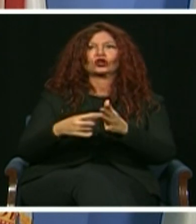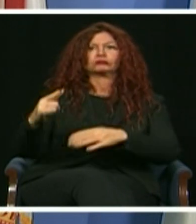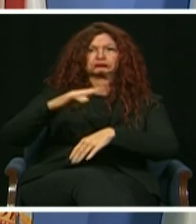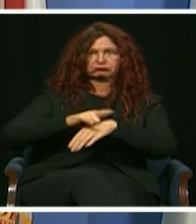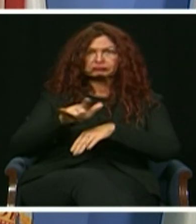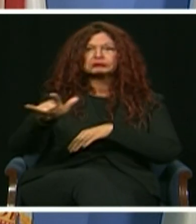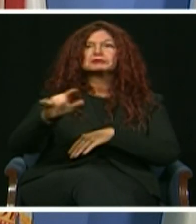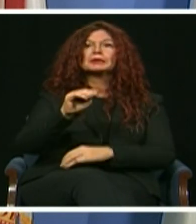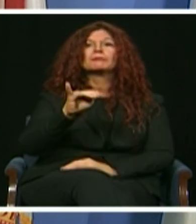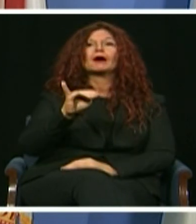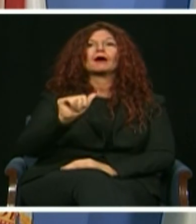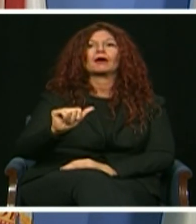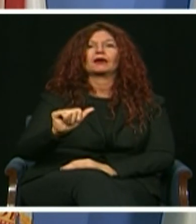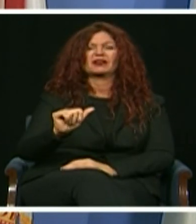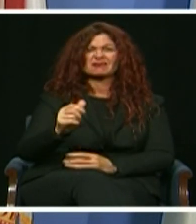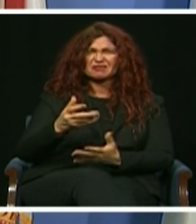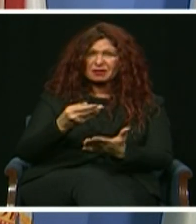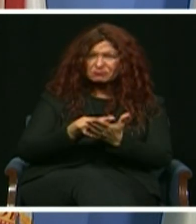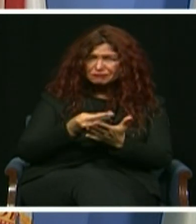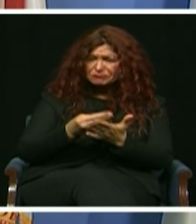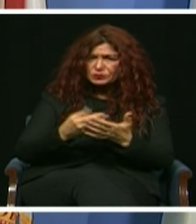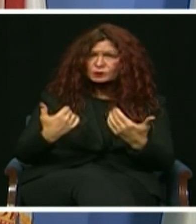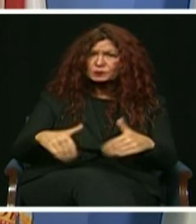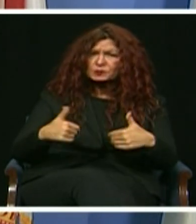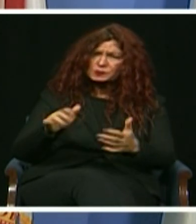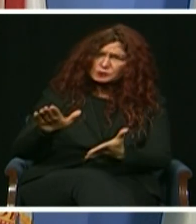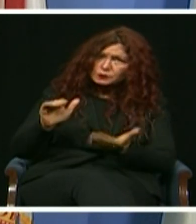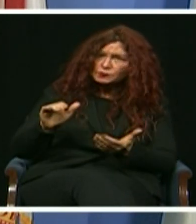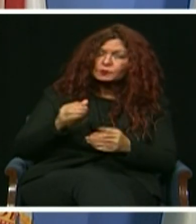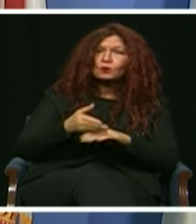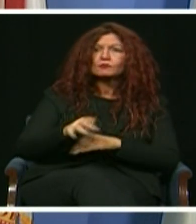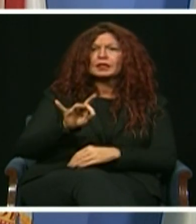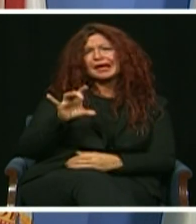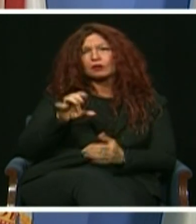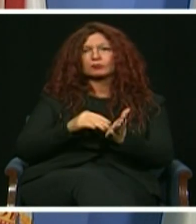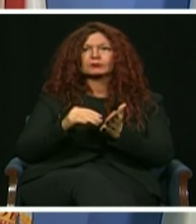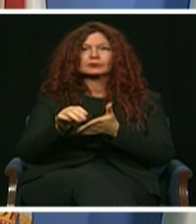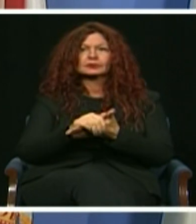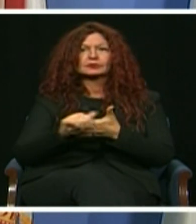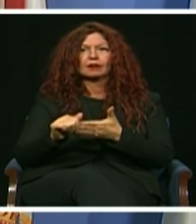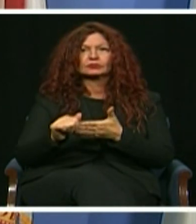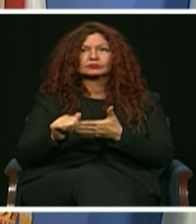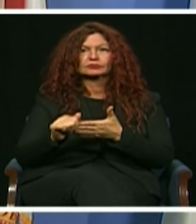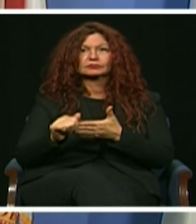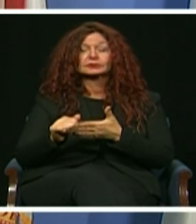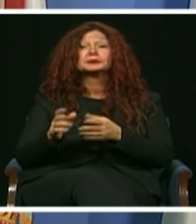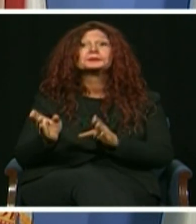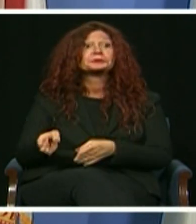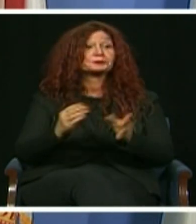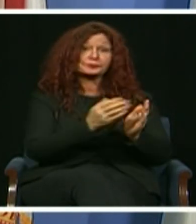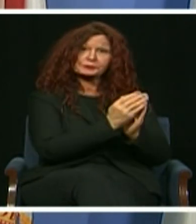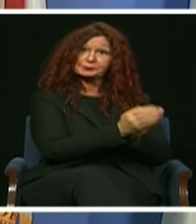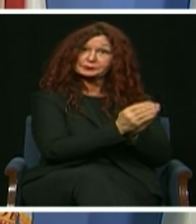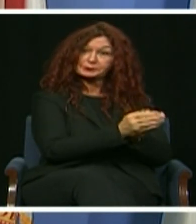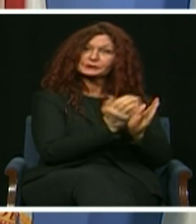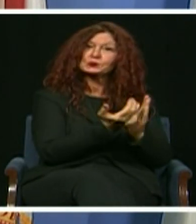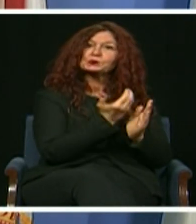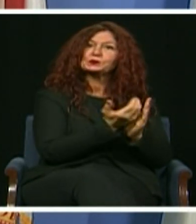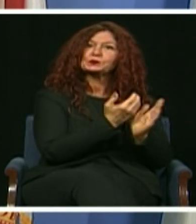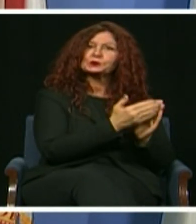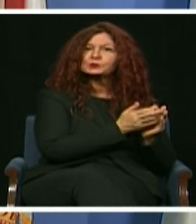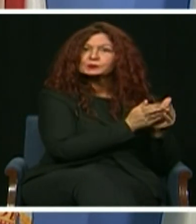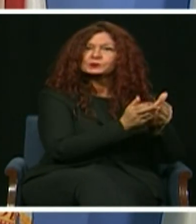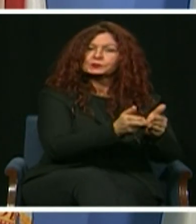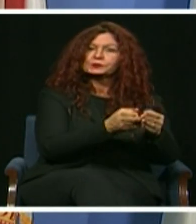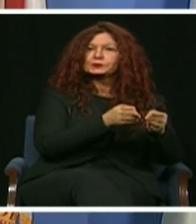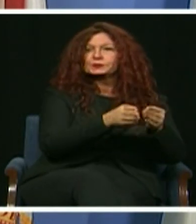revenue and create nearly 7,000 jobs. Our port team completed new cruise terminal B, home to Norwegian, and broke ground